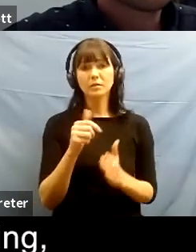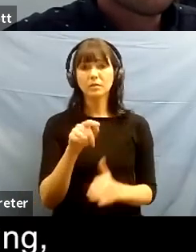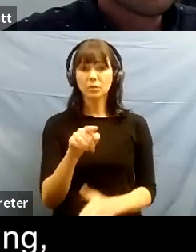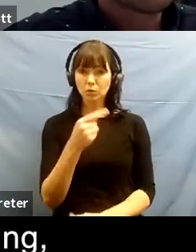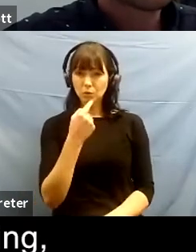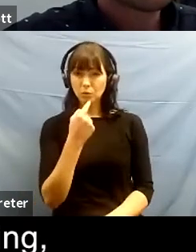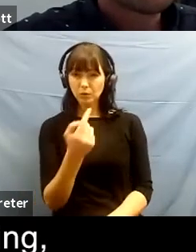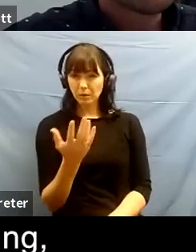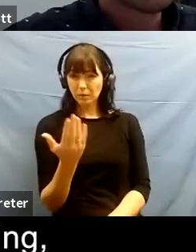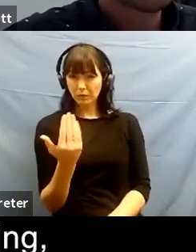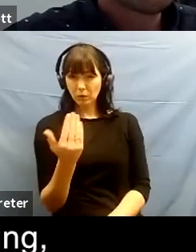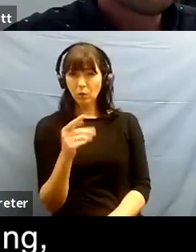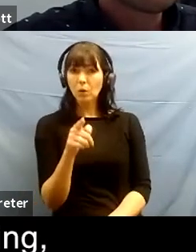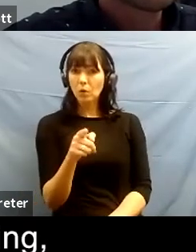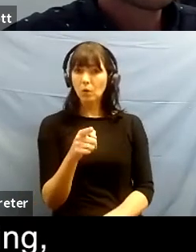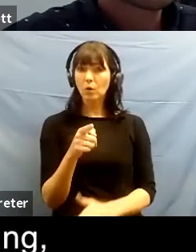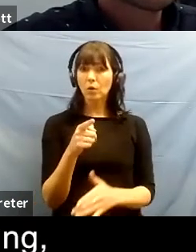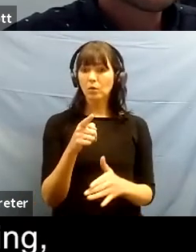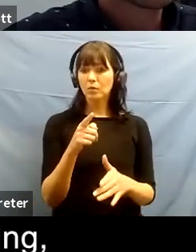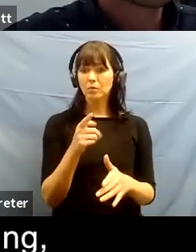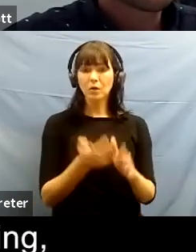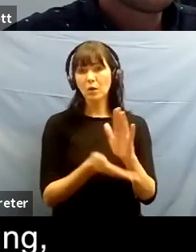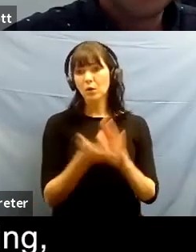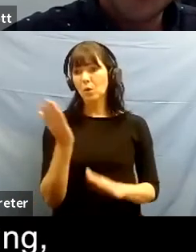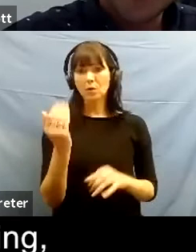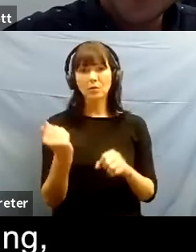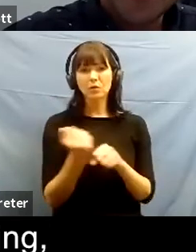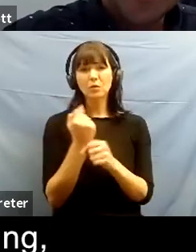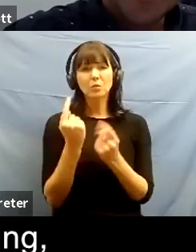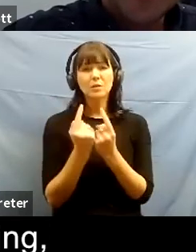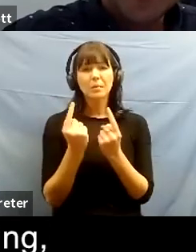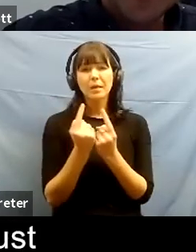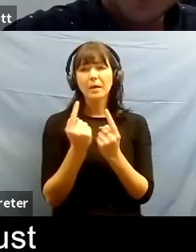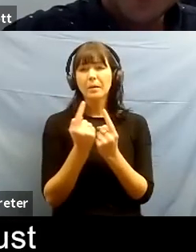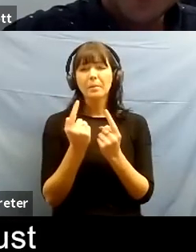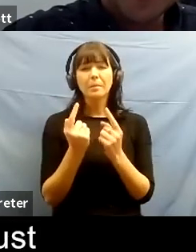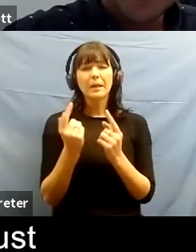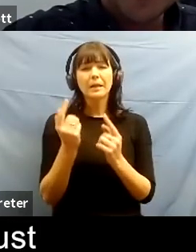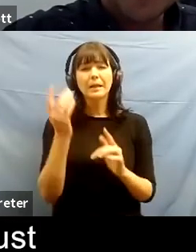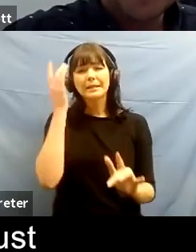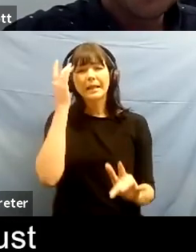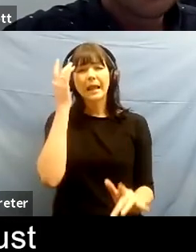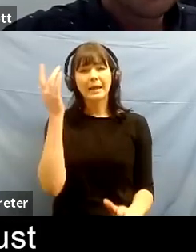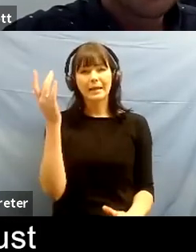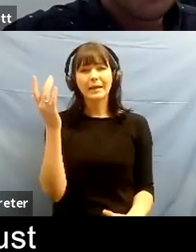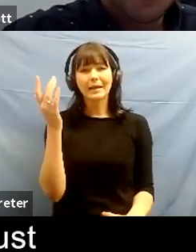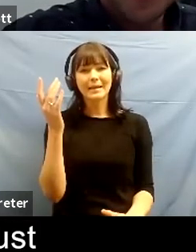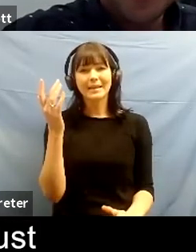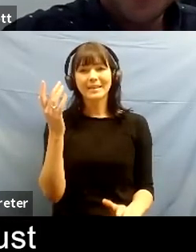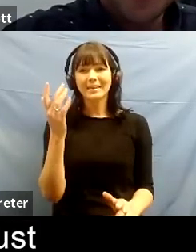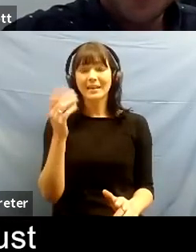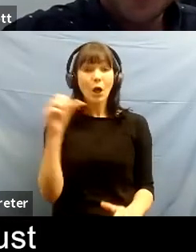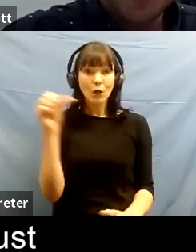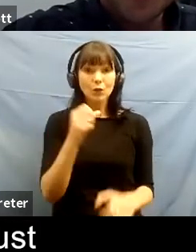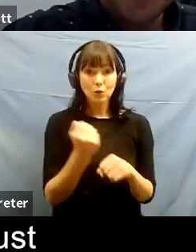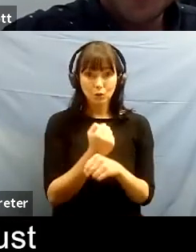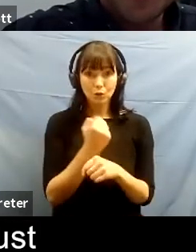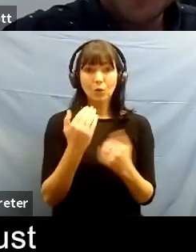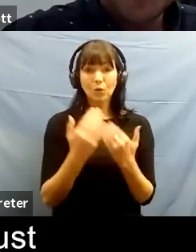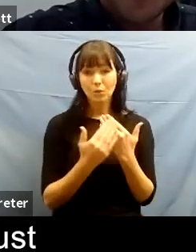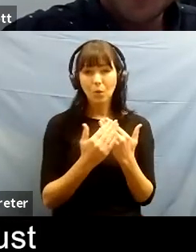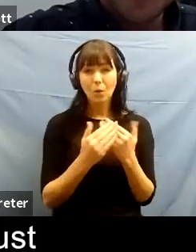do something kind of um silly so it's um though i should do more of that but i suppose just